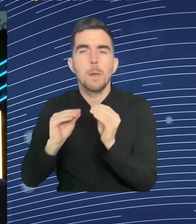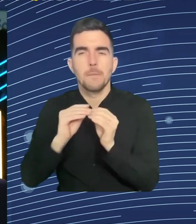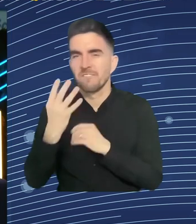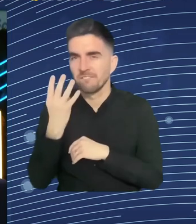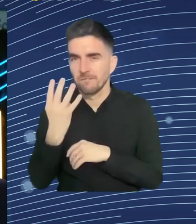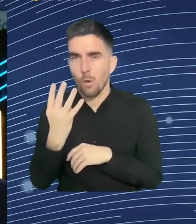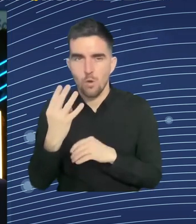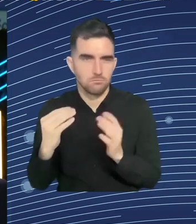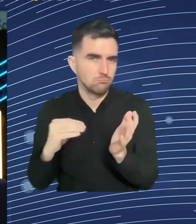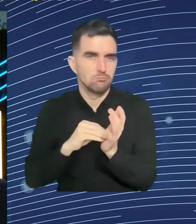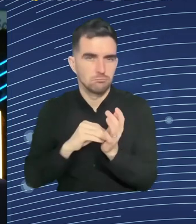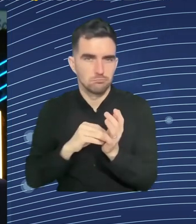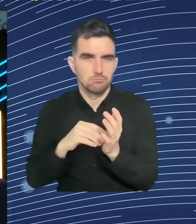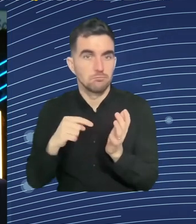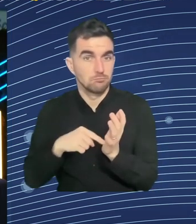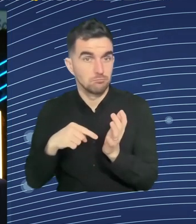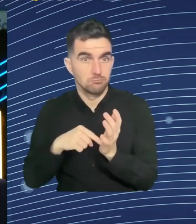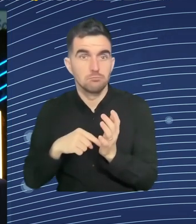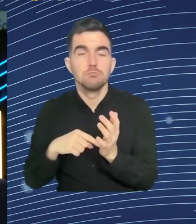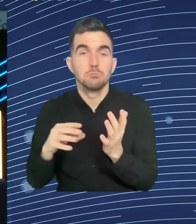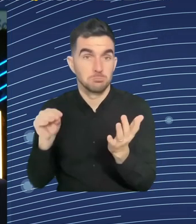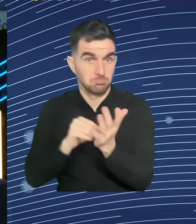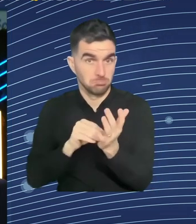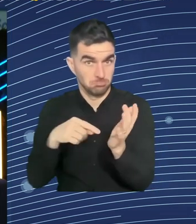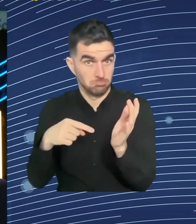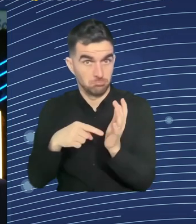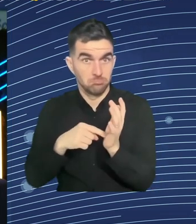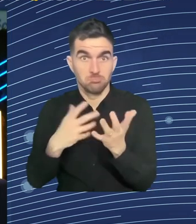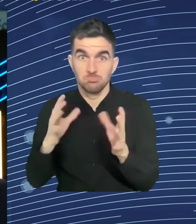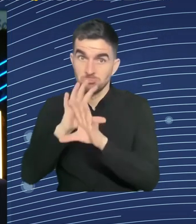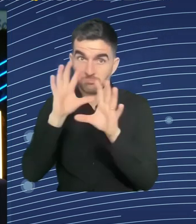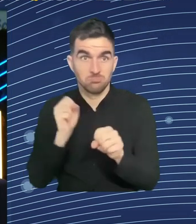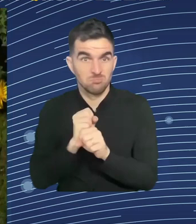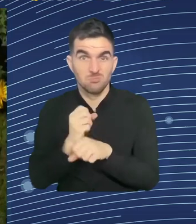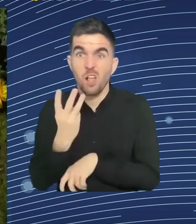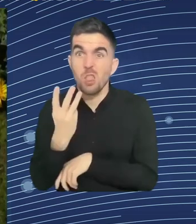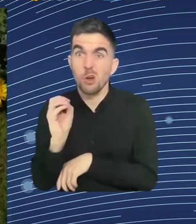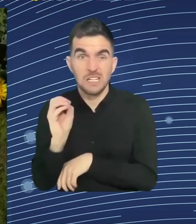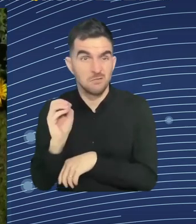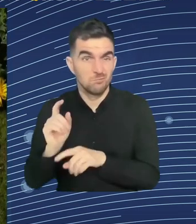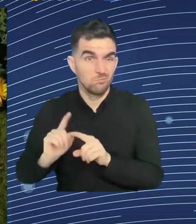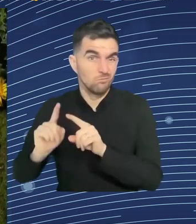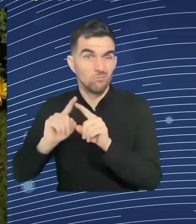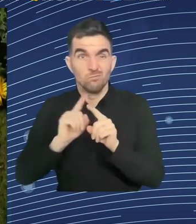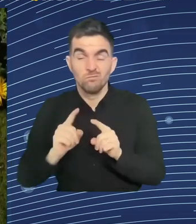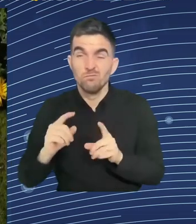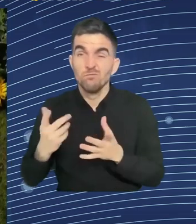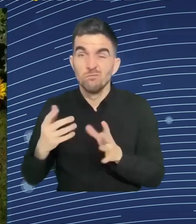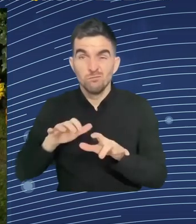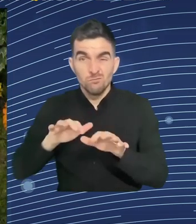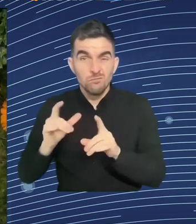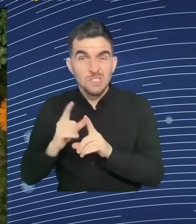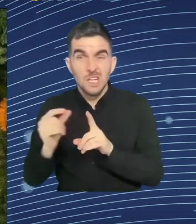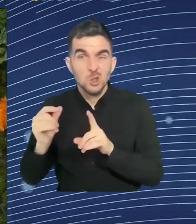David, very nice to have you on stage. I'm sure you've heard numerous times the coming years we will need to up and re